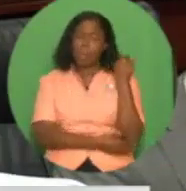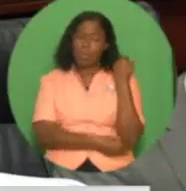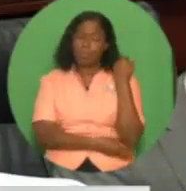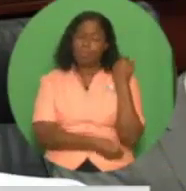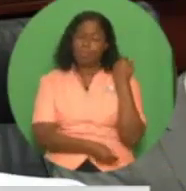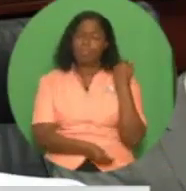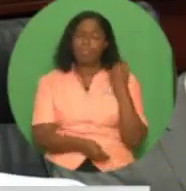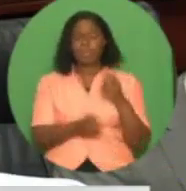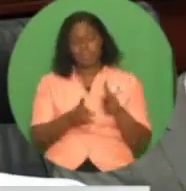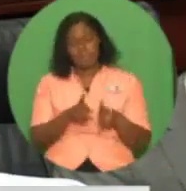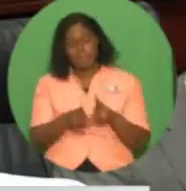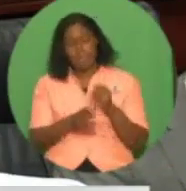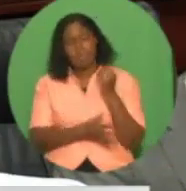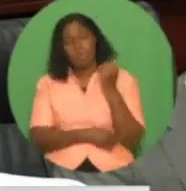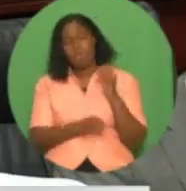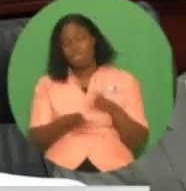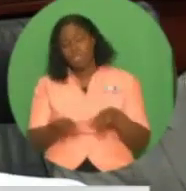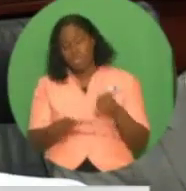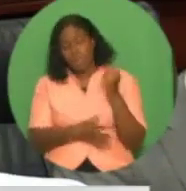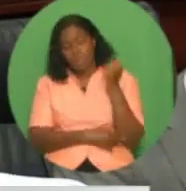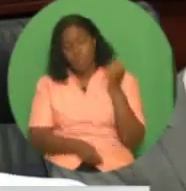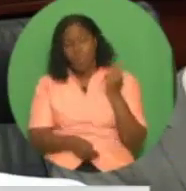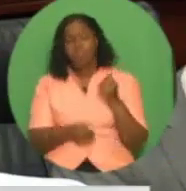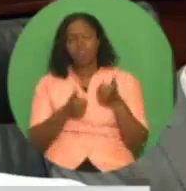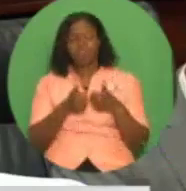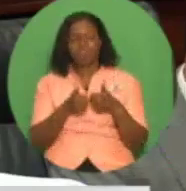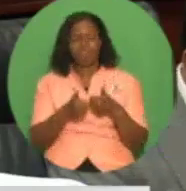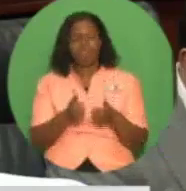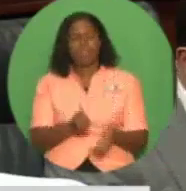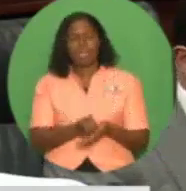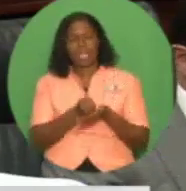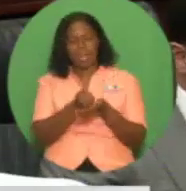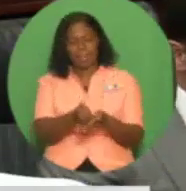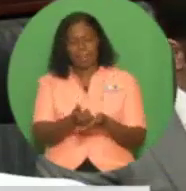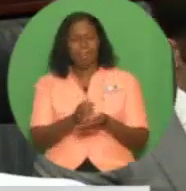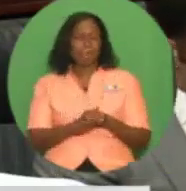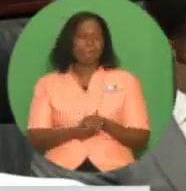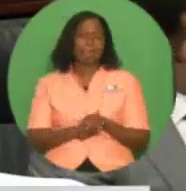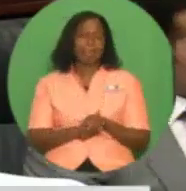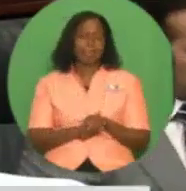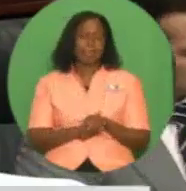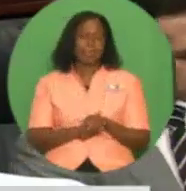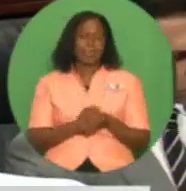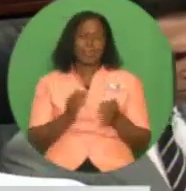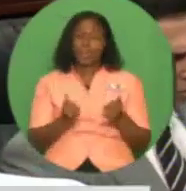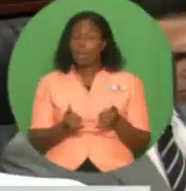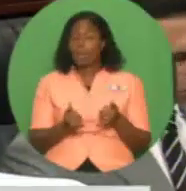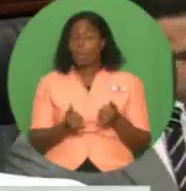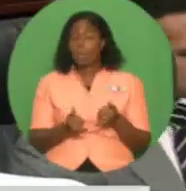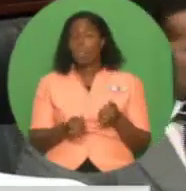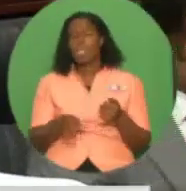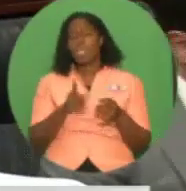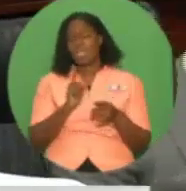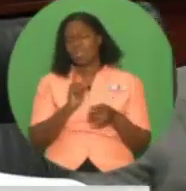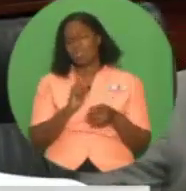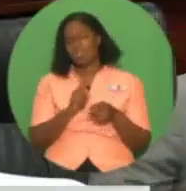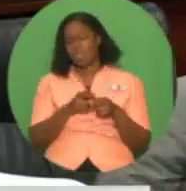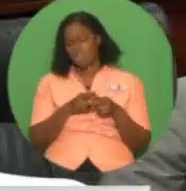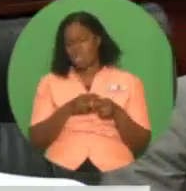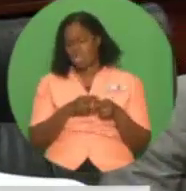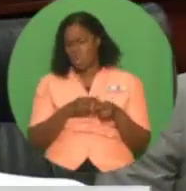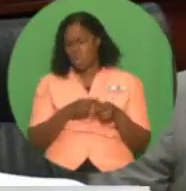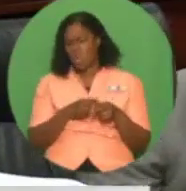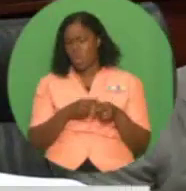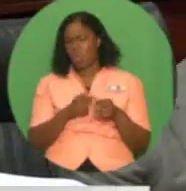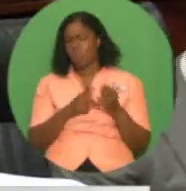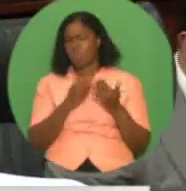This notwithstanding, the program is of short-term assistance. We are undertaking reviews every six months to determine